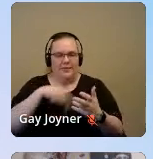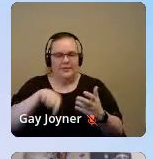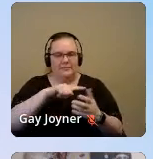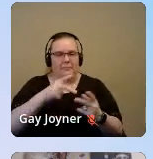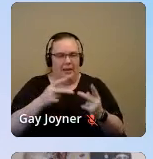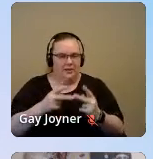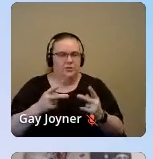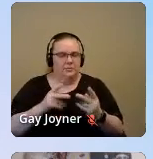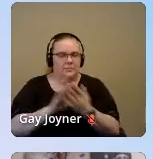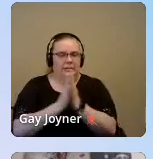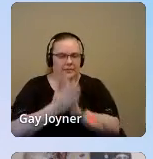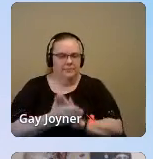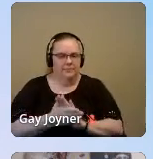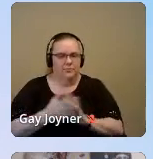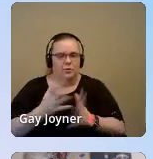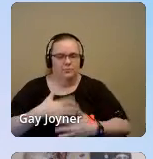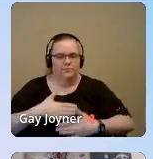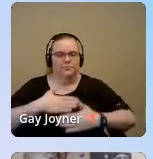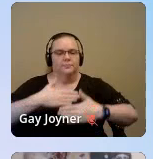And release.